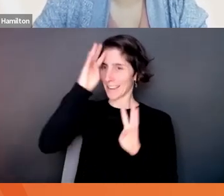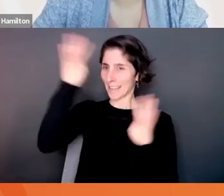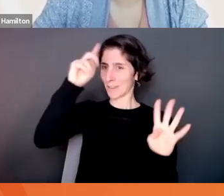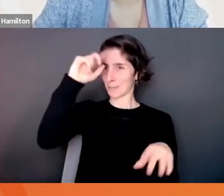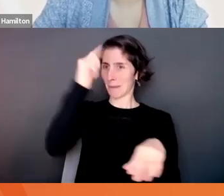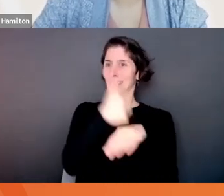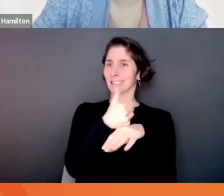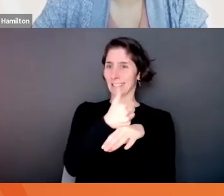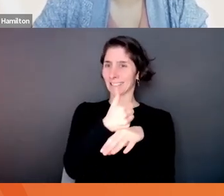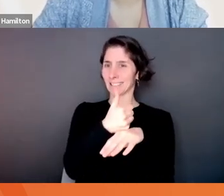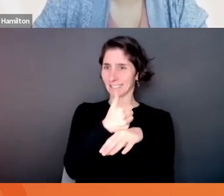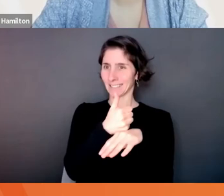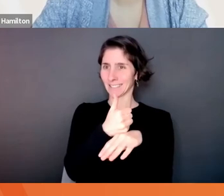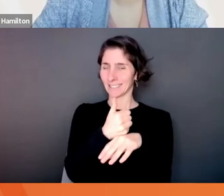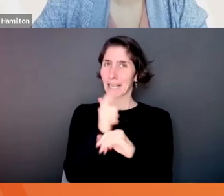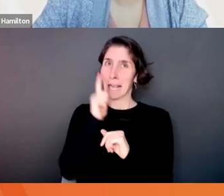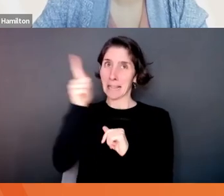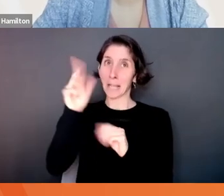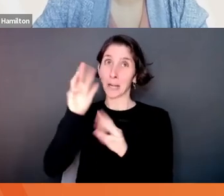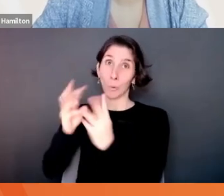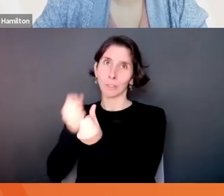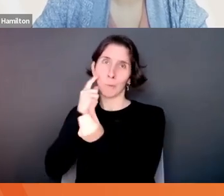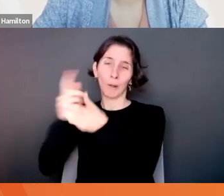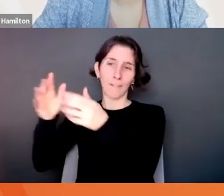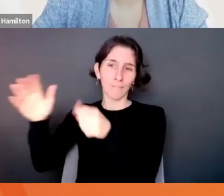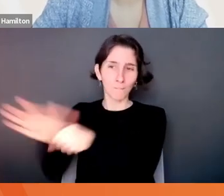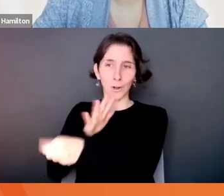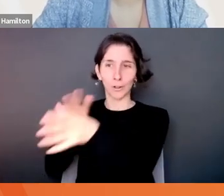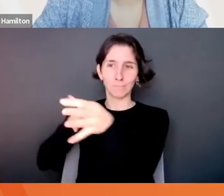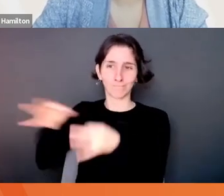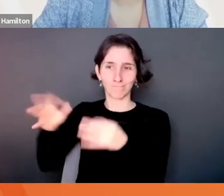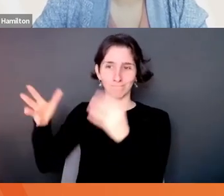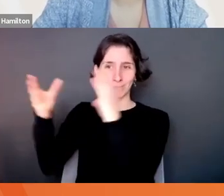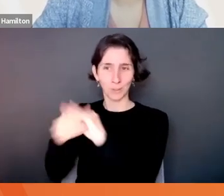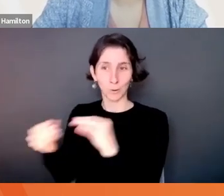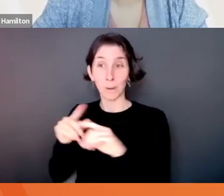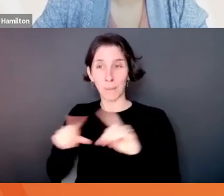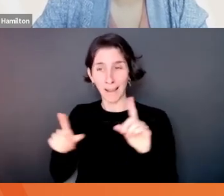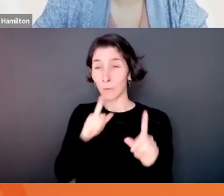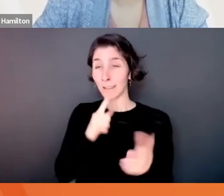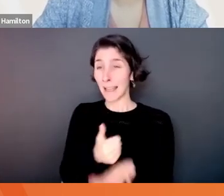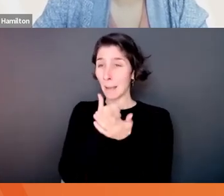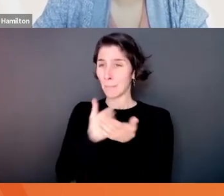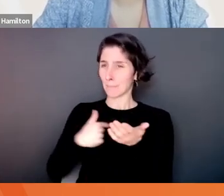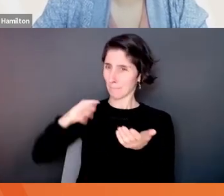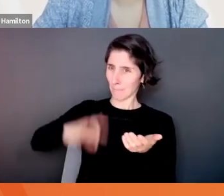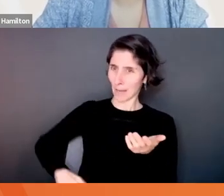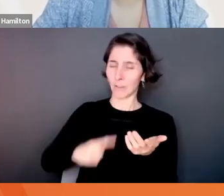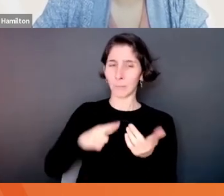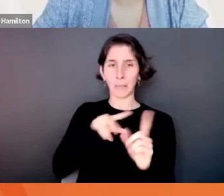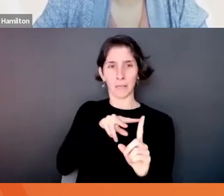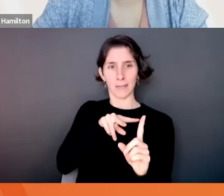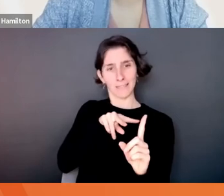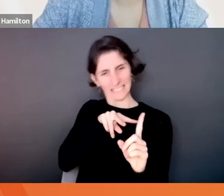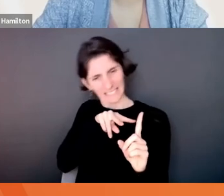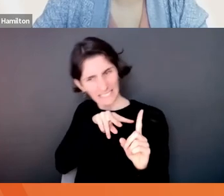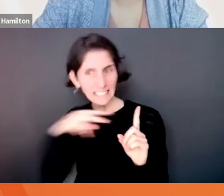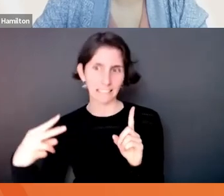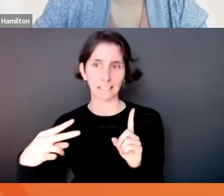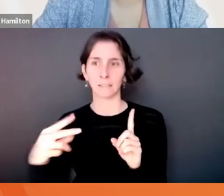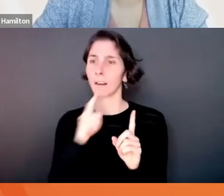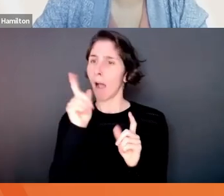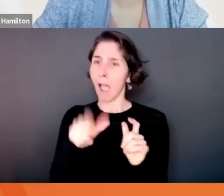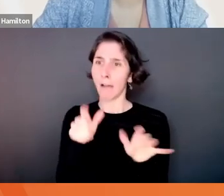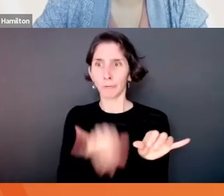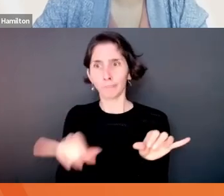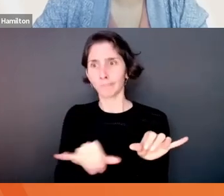I will tell in a workshop eventually. But it put me into a right mindset of like, hey, there's actually more than one possibility. It just doesn't have to be the same thing. And